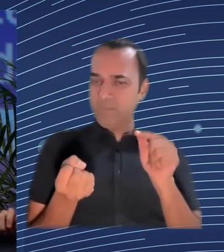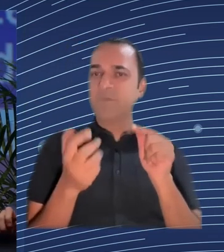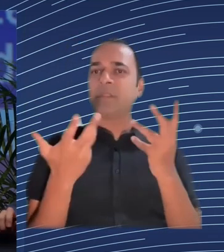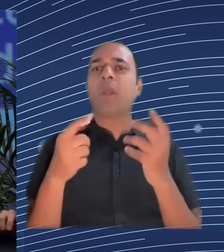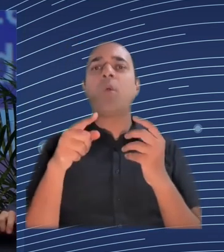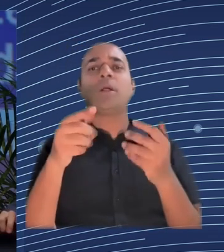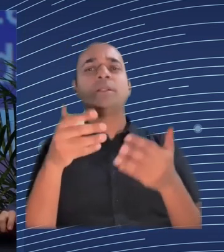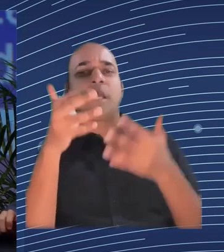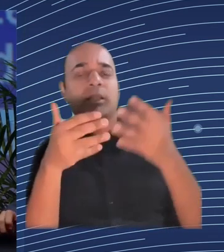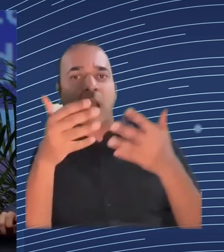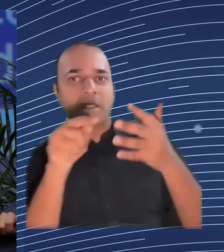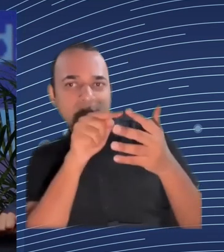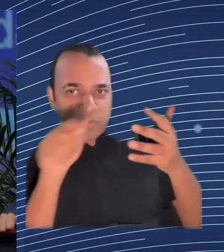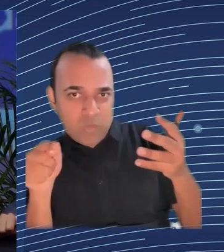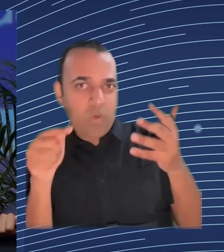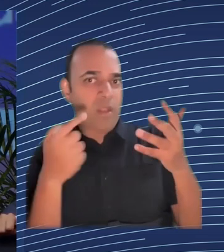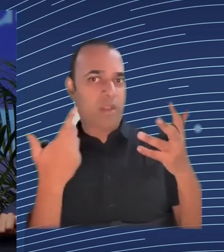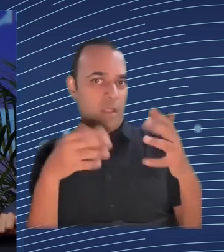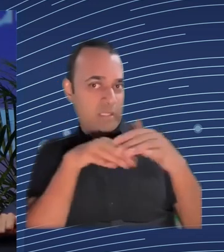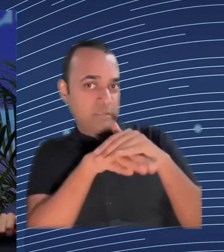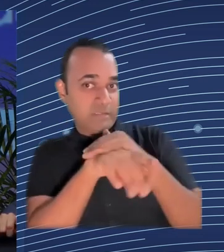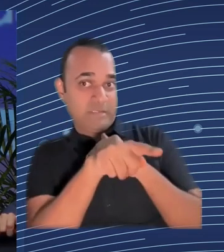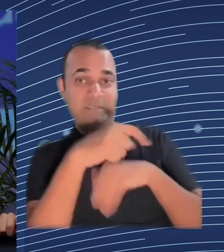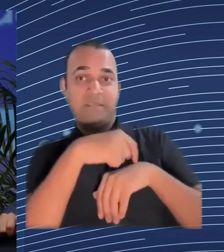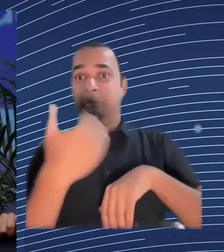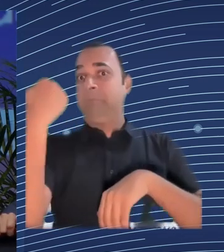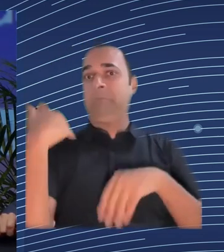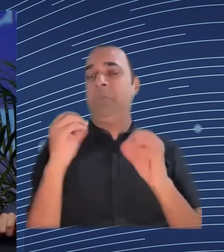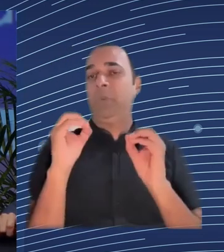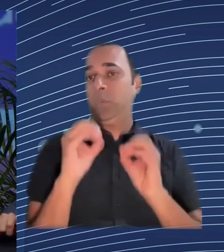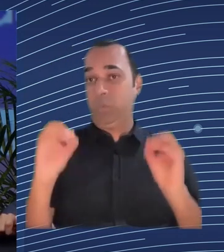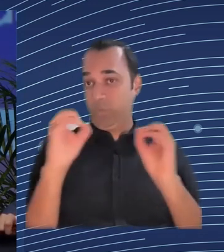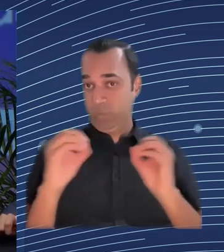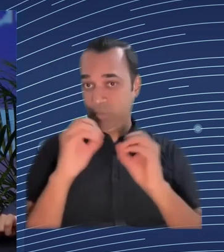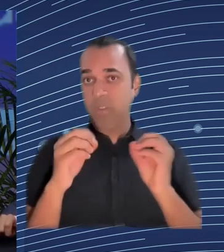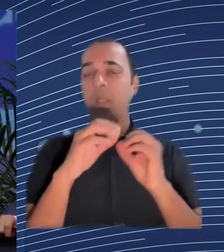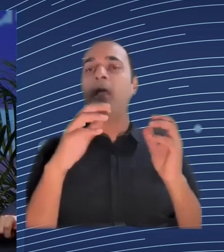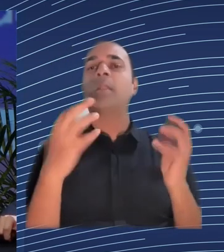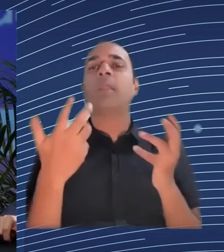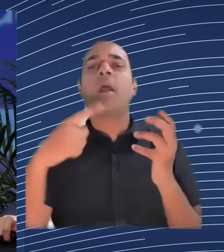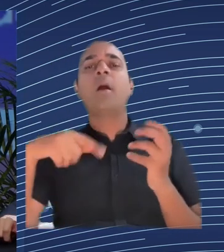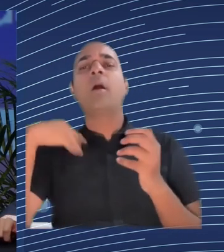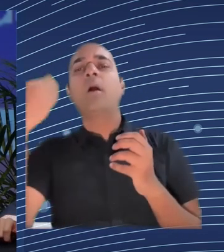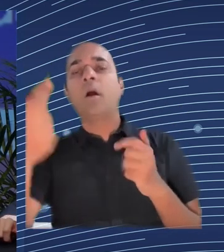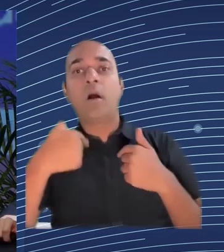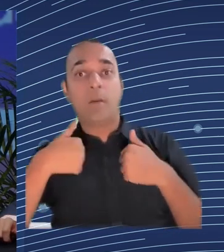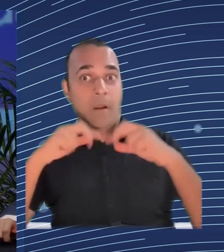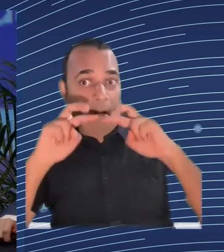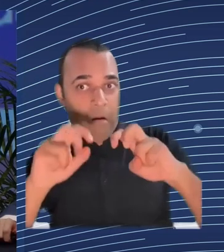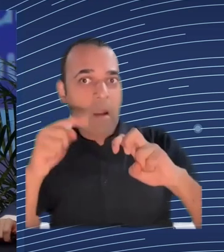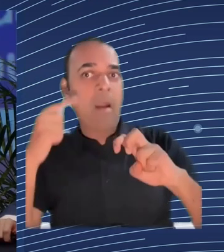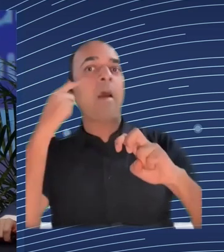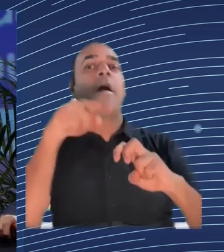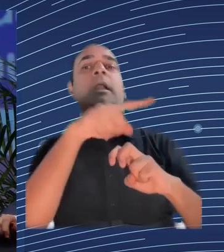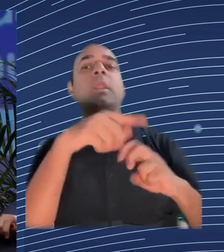they expected the driver to do 2.8 jobs per hour for a 40 to 60 hour week and the index week in question that was being